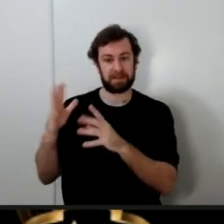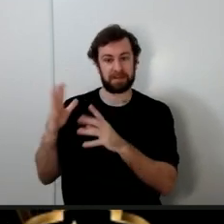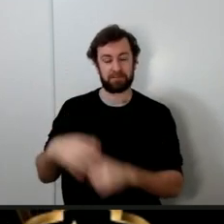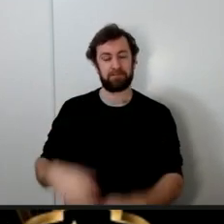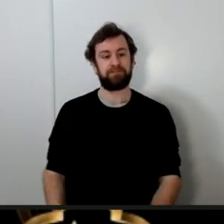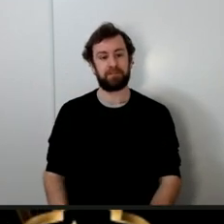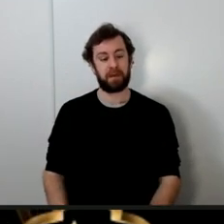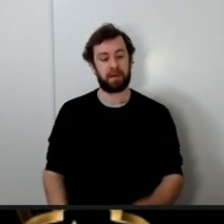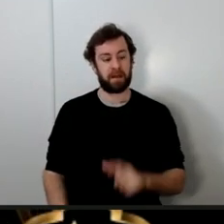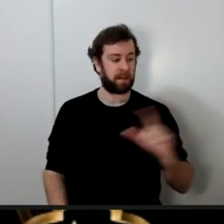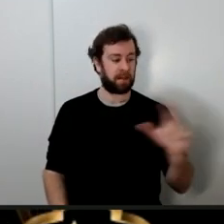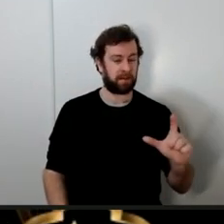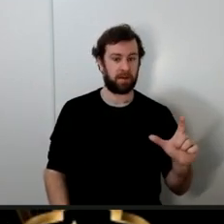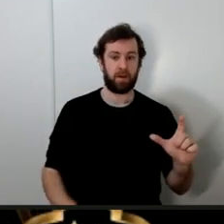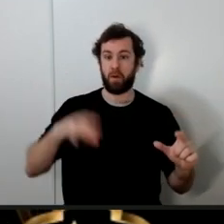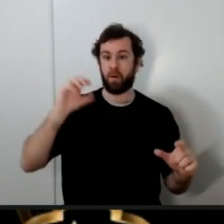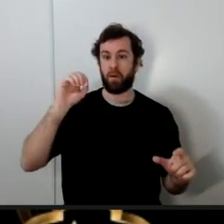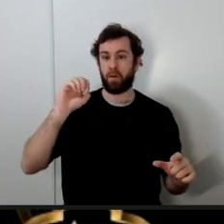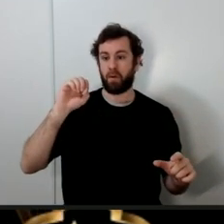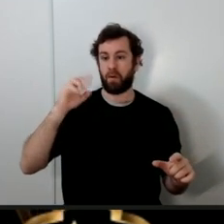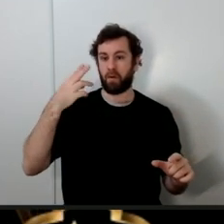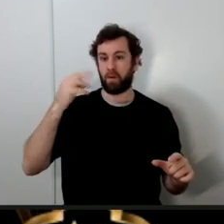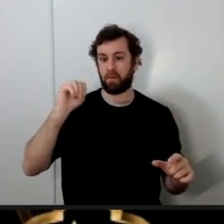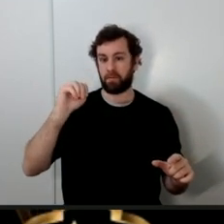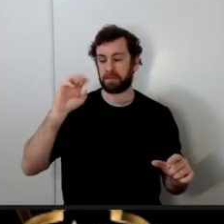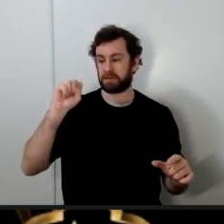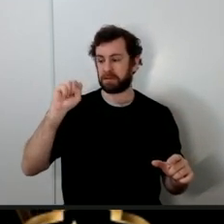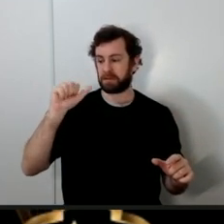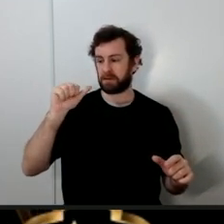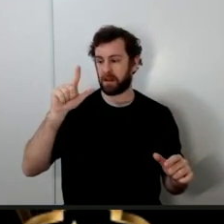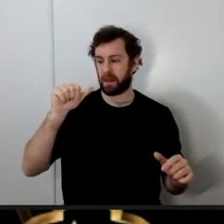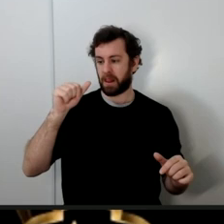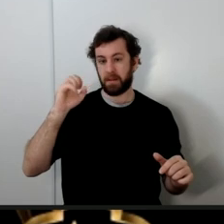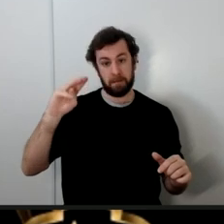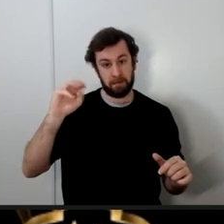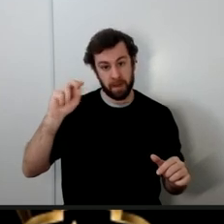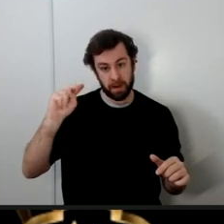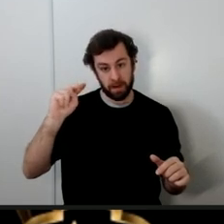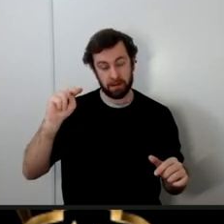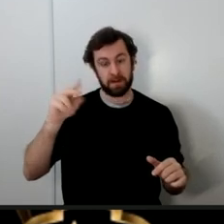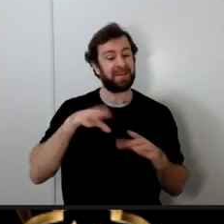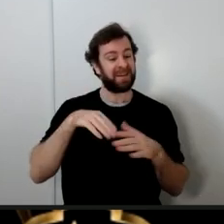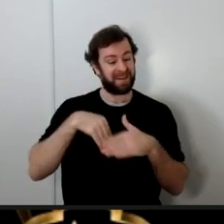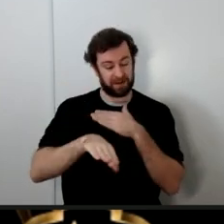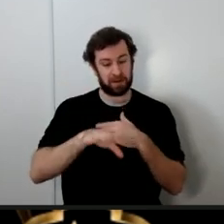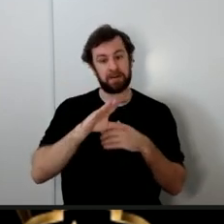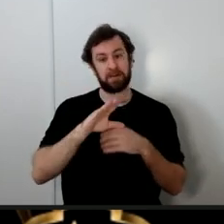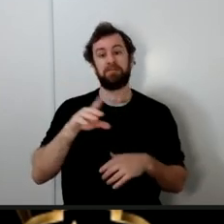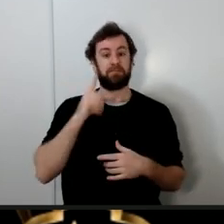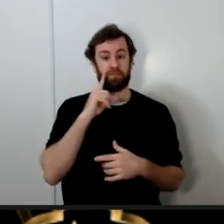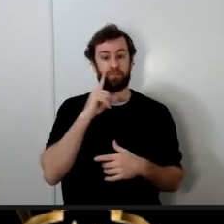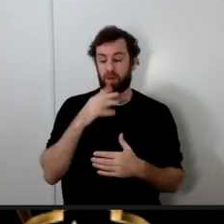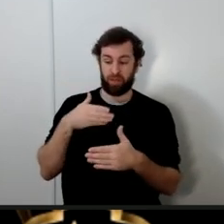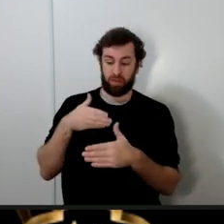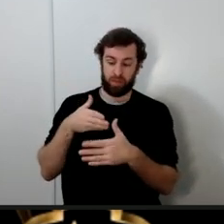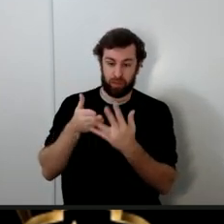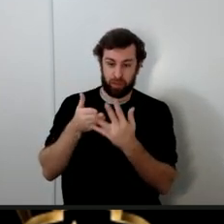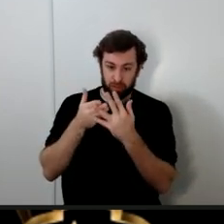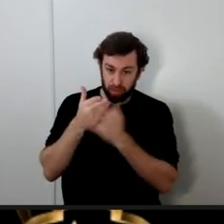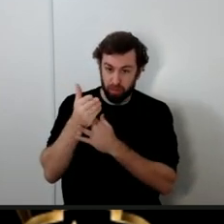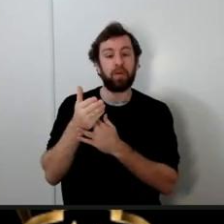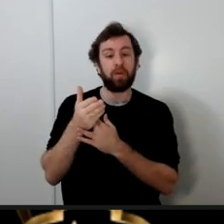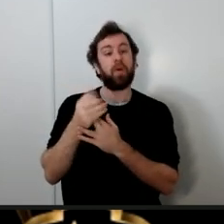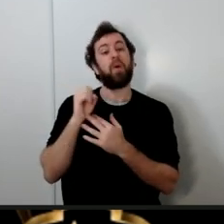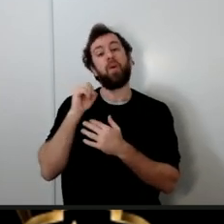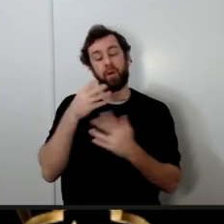the house of Umm Salama the only way to get to the house of Fatima was either through the masjid you directly enter it or